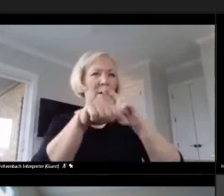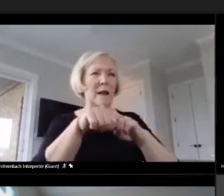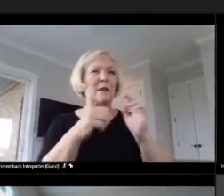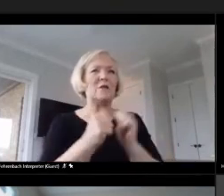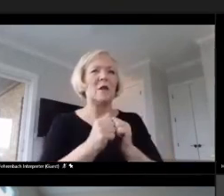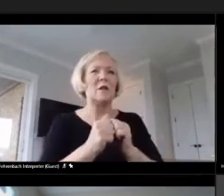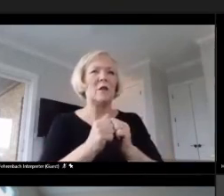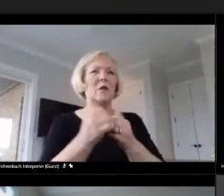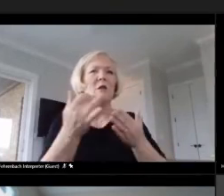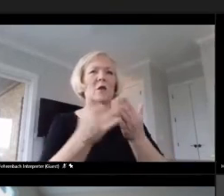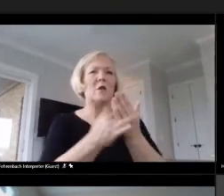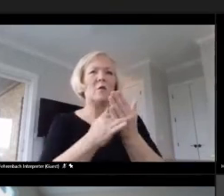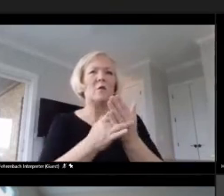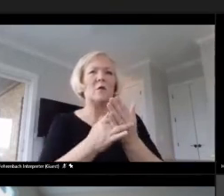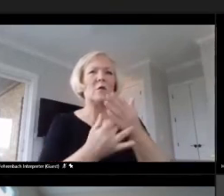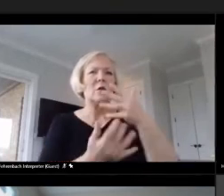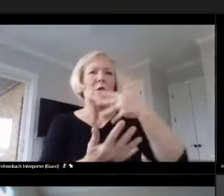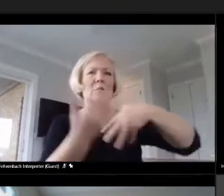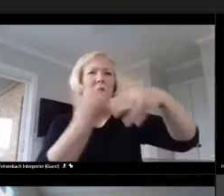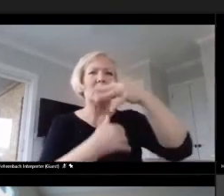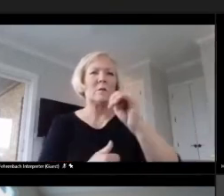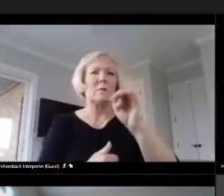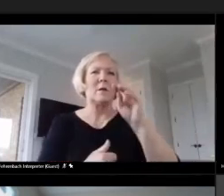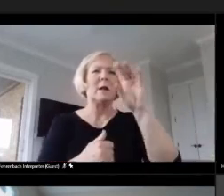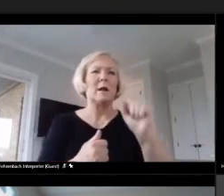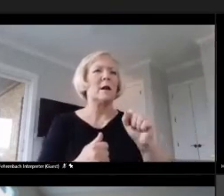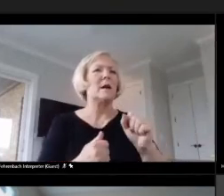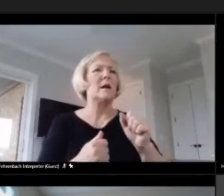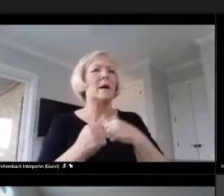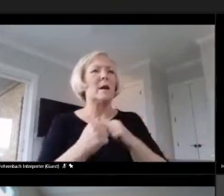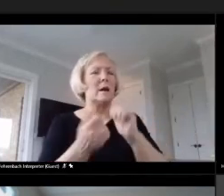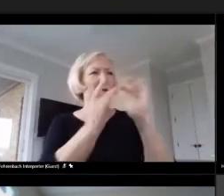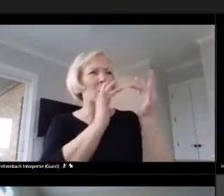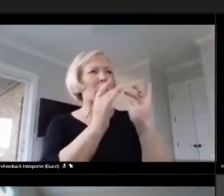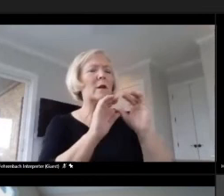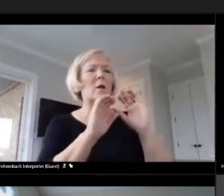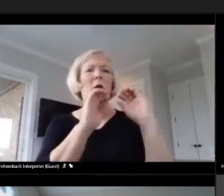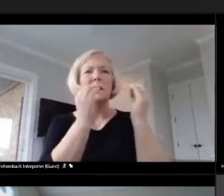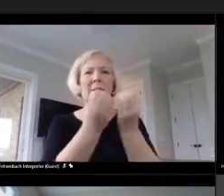organizations and just trying to stay connected to opportunities that are available.